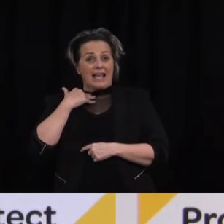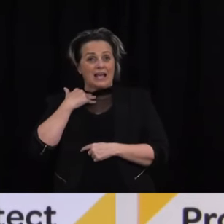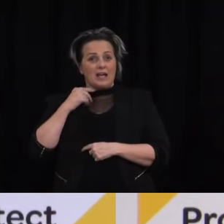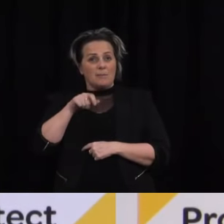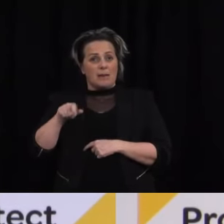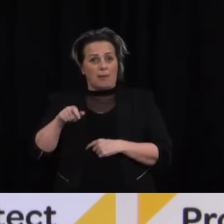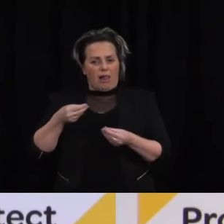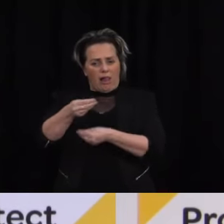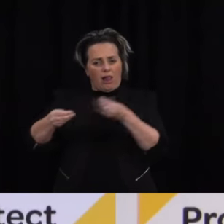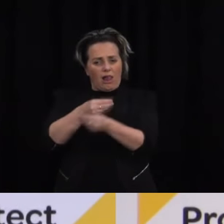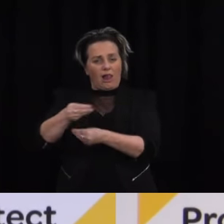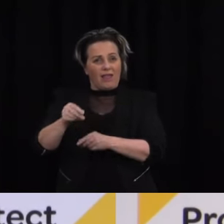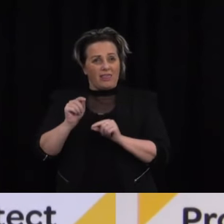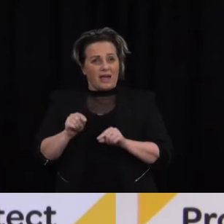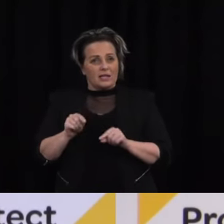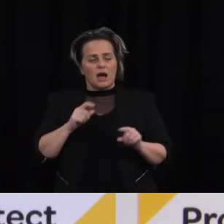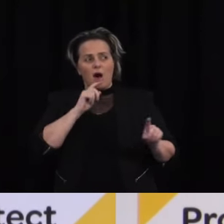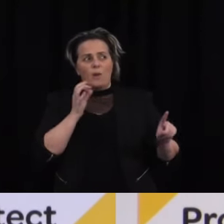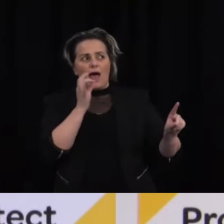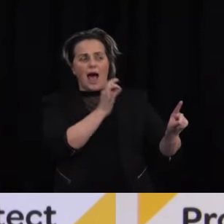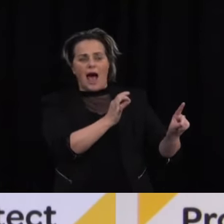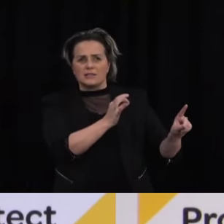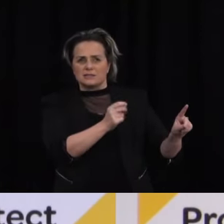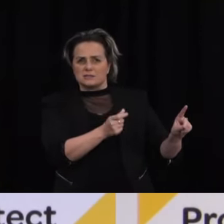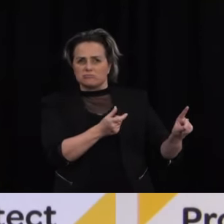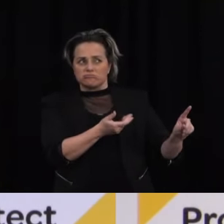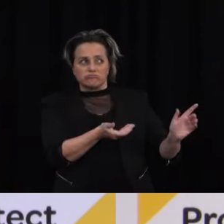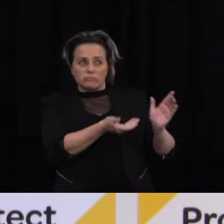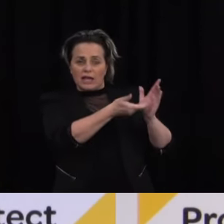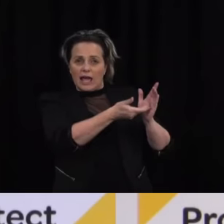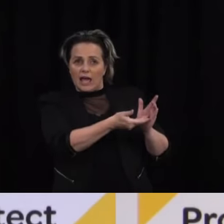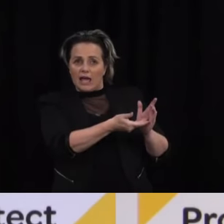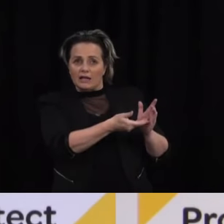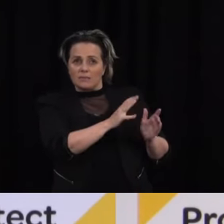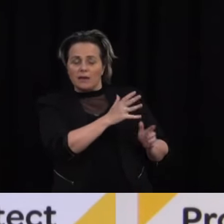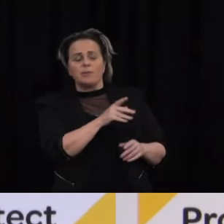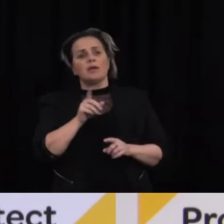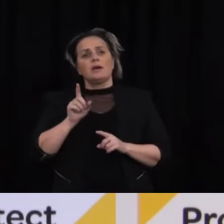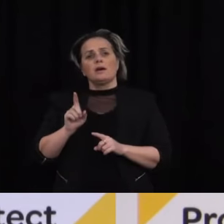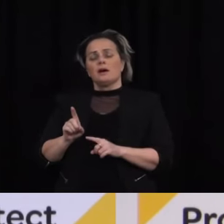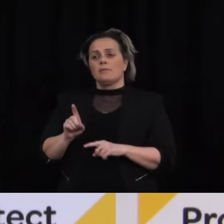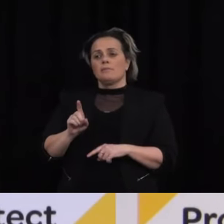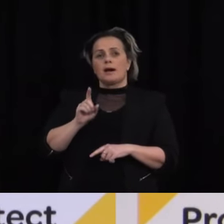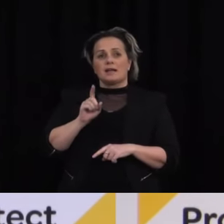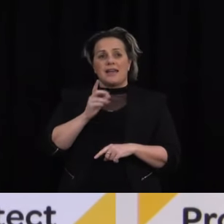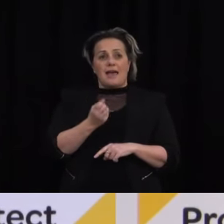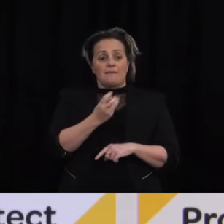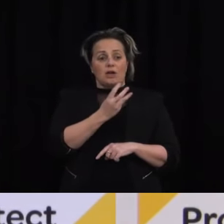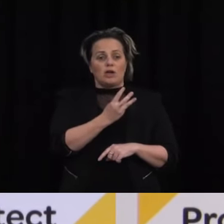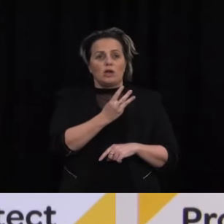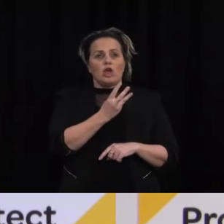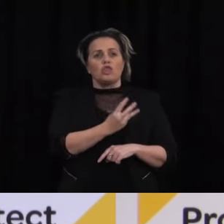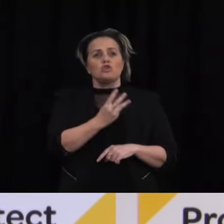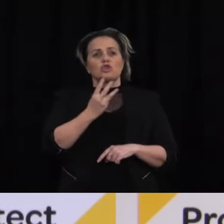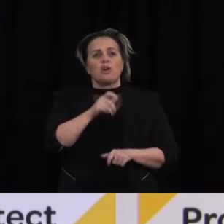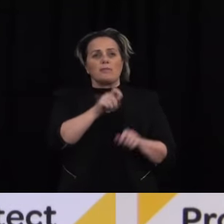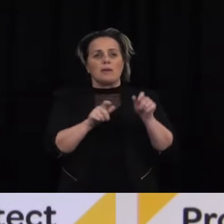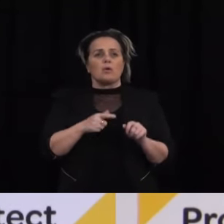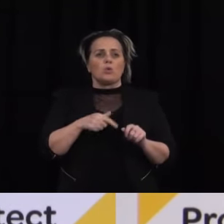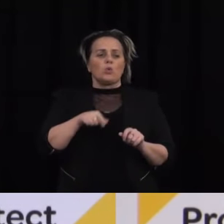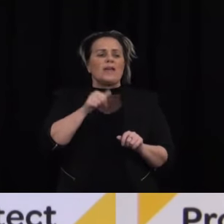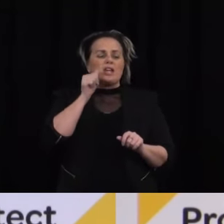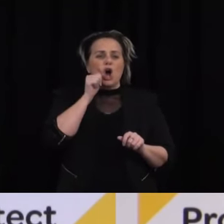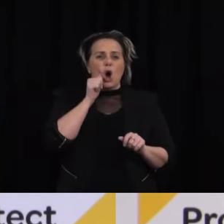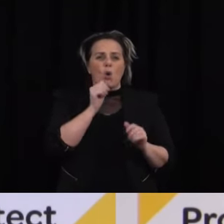to add further comments to that but it is in part the fact that we've got 33 household or known close contacts